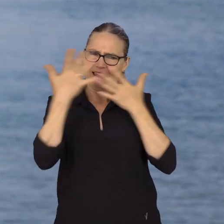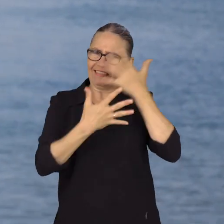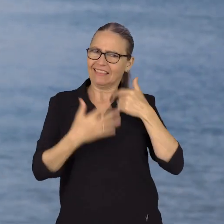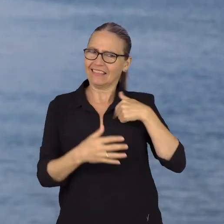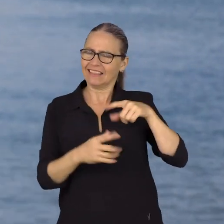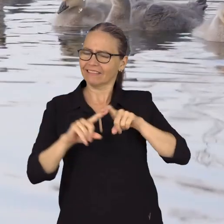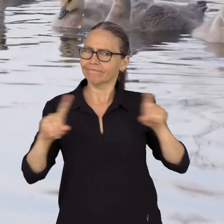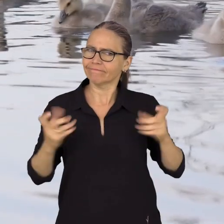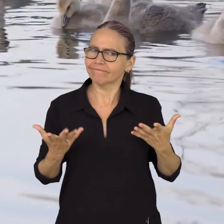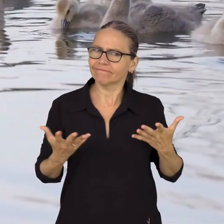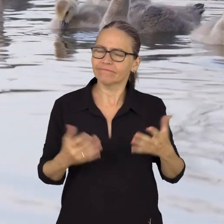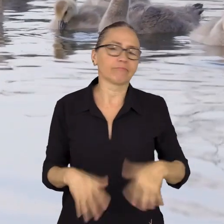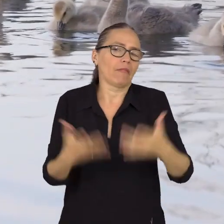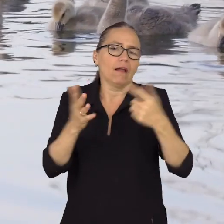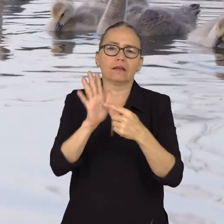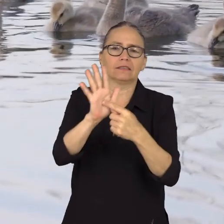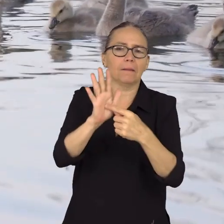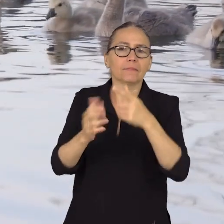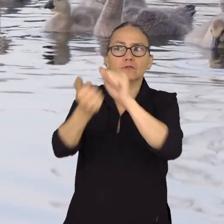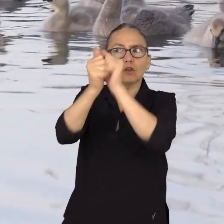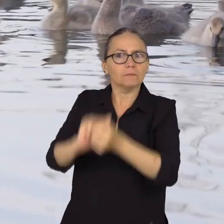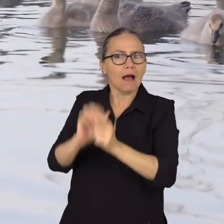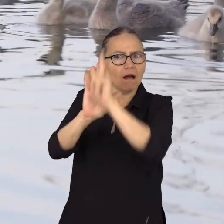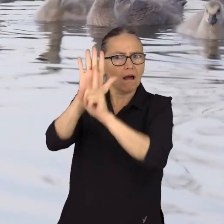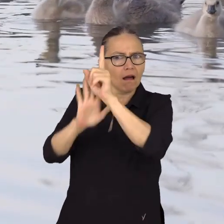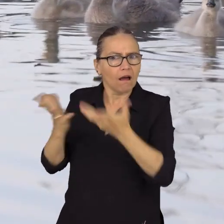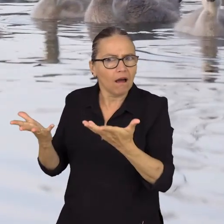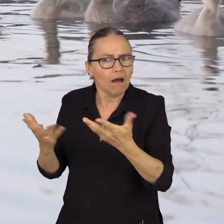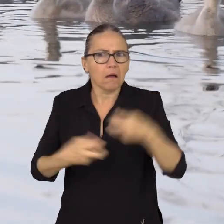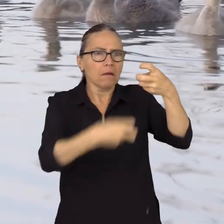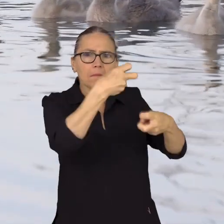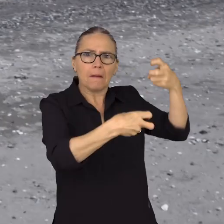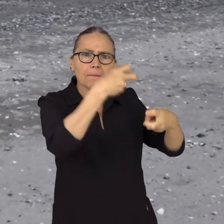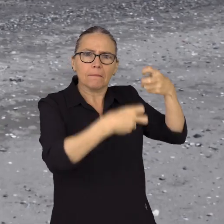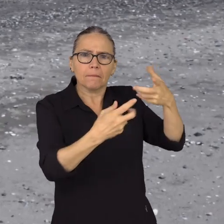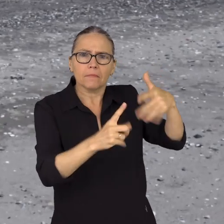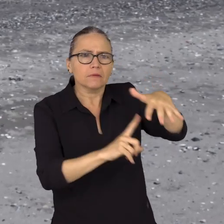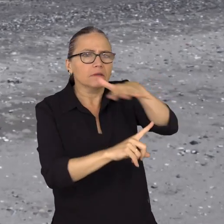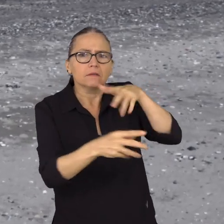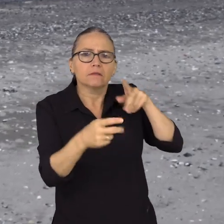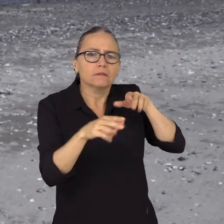me up at night, which would be climate change and circularity issues.